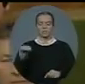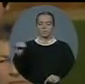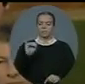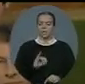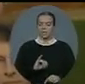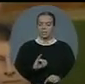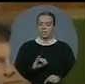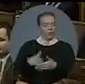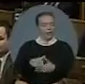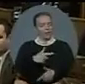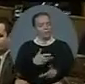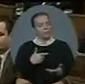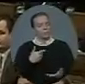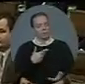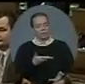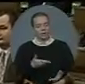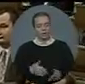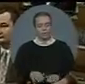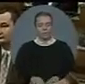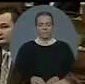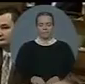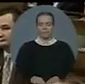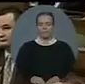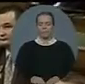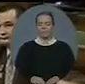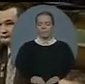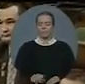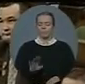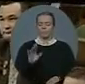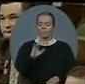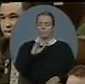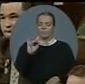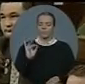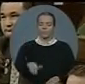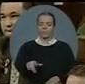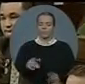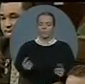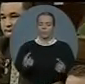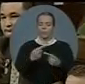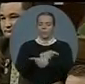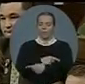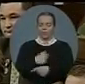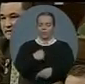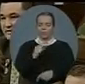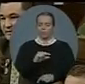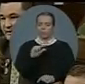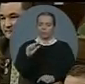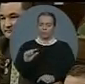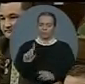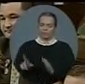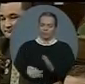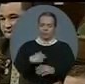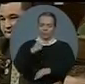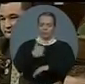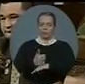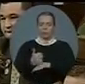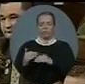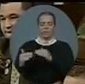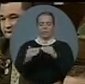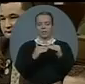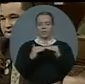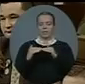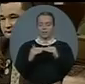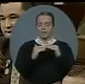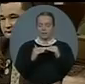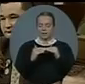closed doors? On the Mr. Speaker, this government is restoring fairness and objectivity to the immigration system. On the contrary,